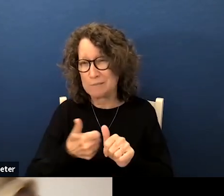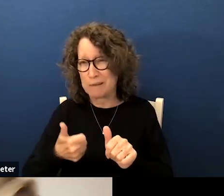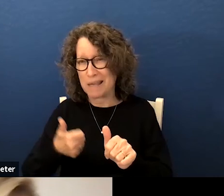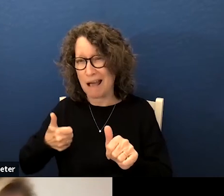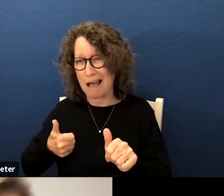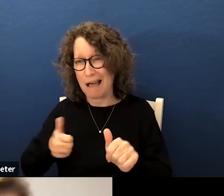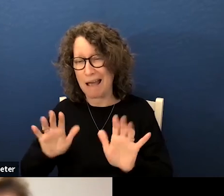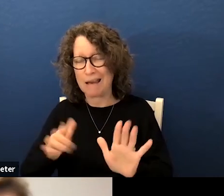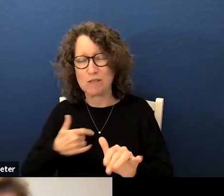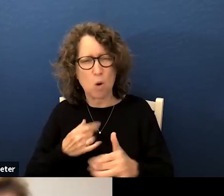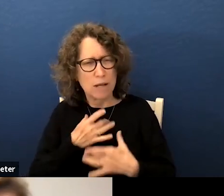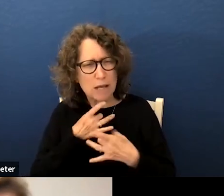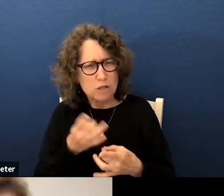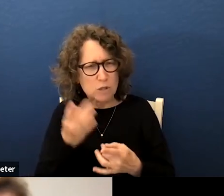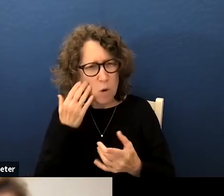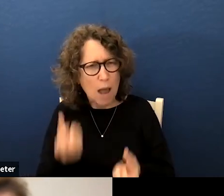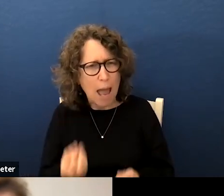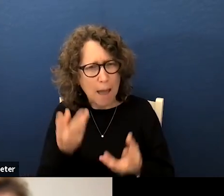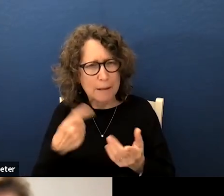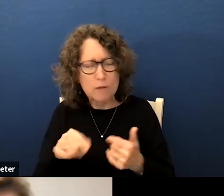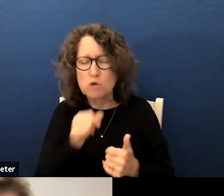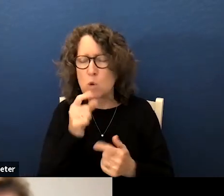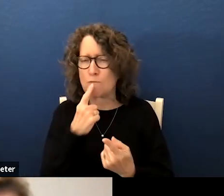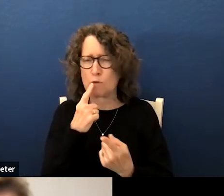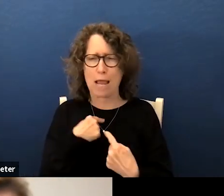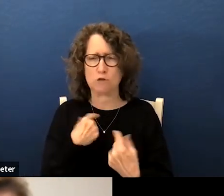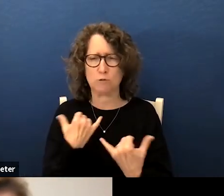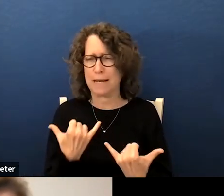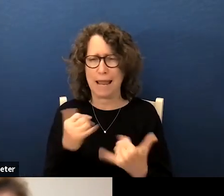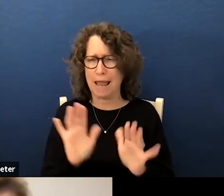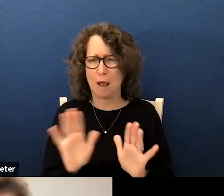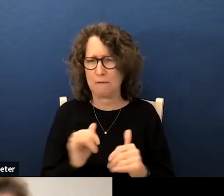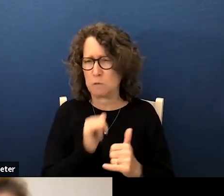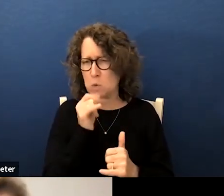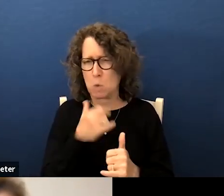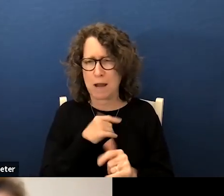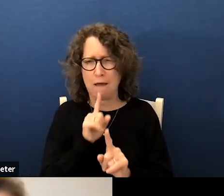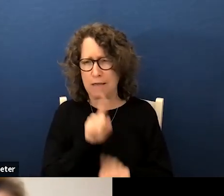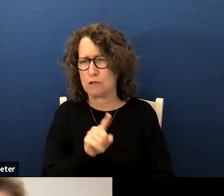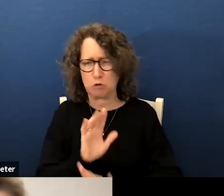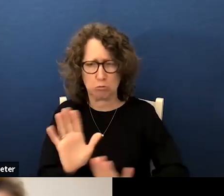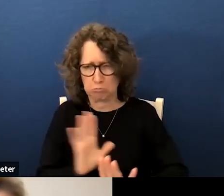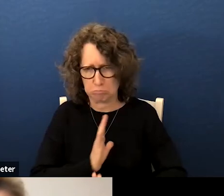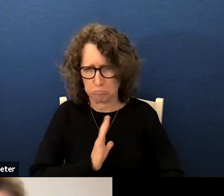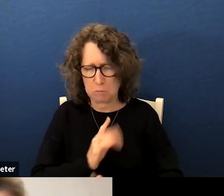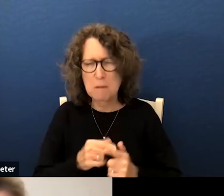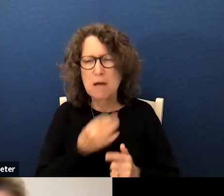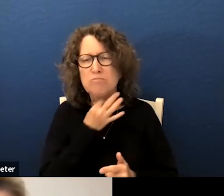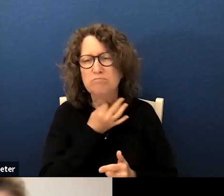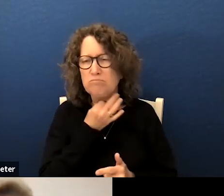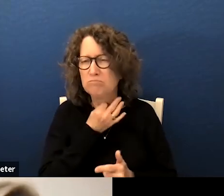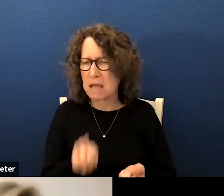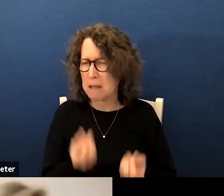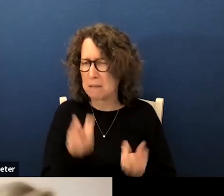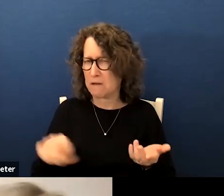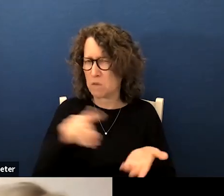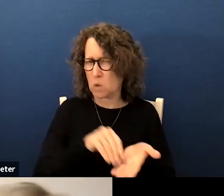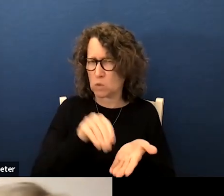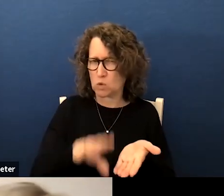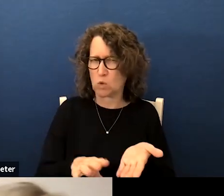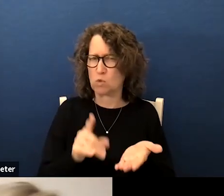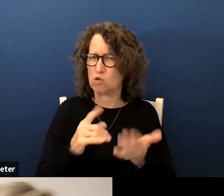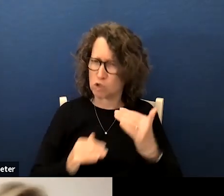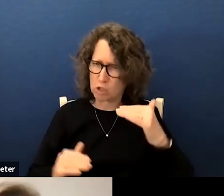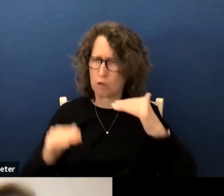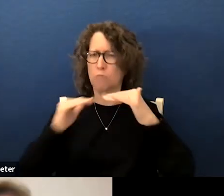be interested in knowing how many of them and you don't have to answer now because you might not have it but i'd be interested in knowing how many of those students are at